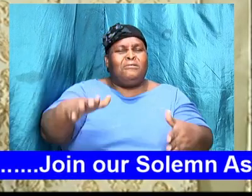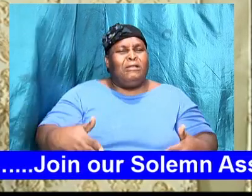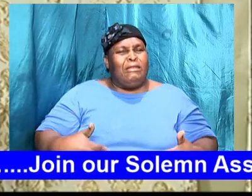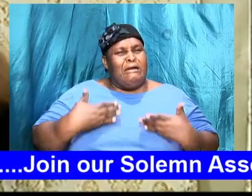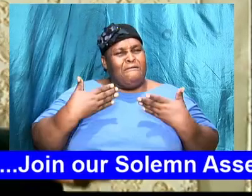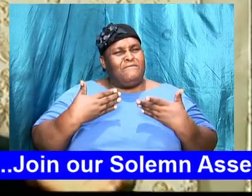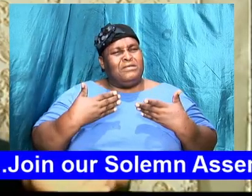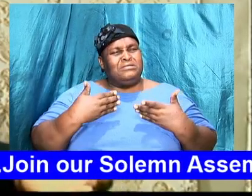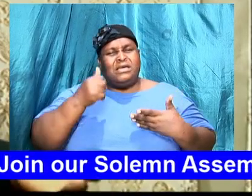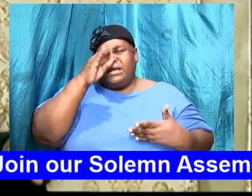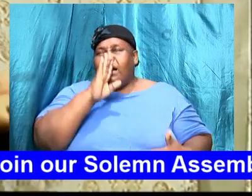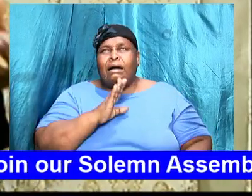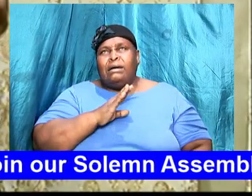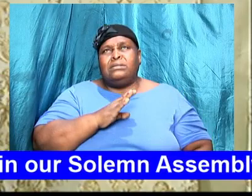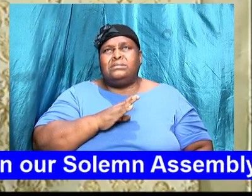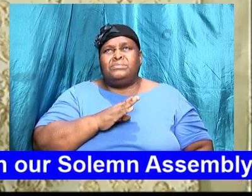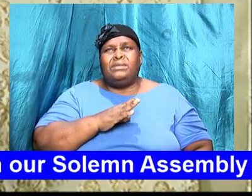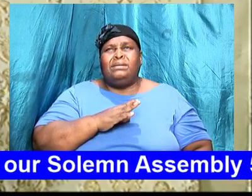God I can't do nothing else.